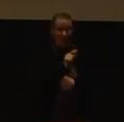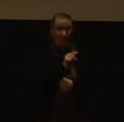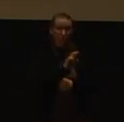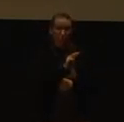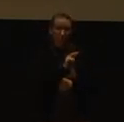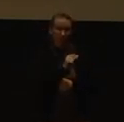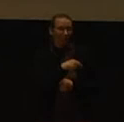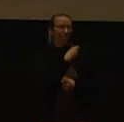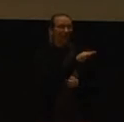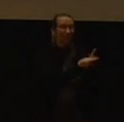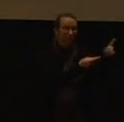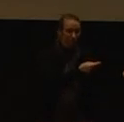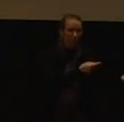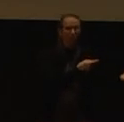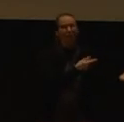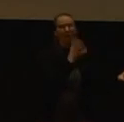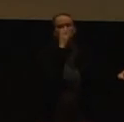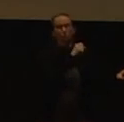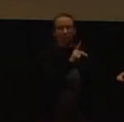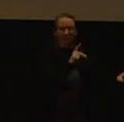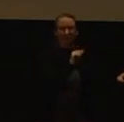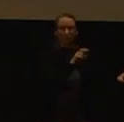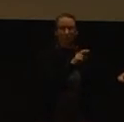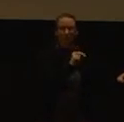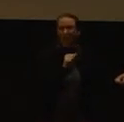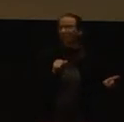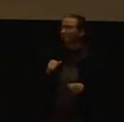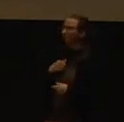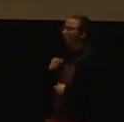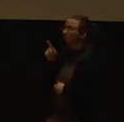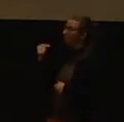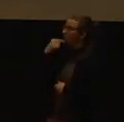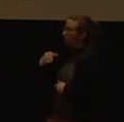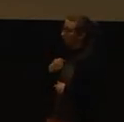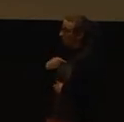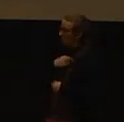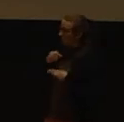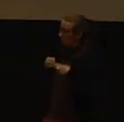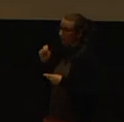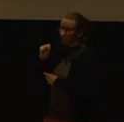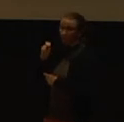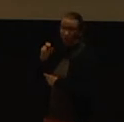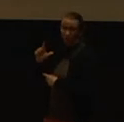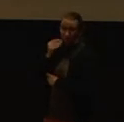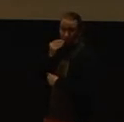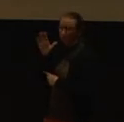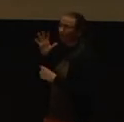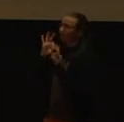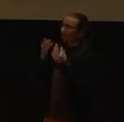you must be the Katrina of the two of us? Or remember that time that you told me that what we call soul food, your family calls garden dinner?